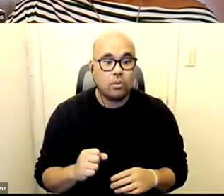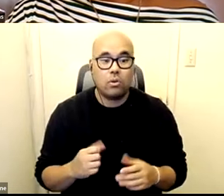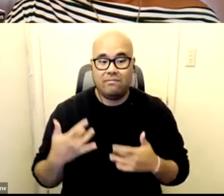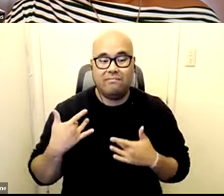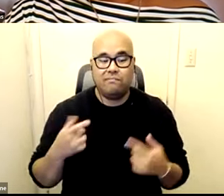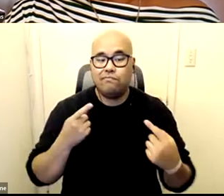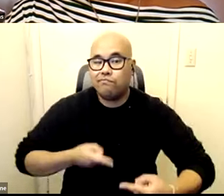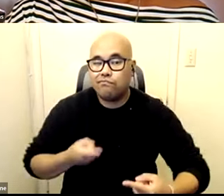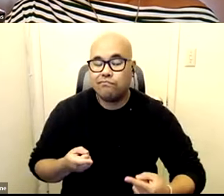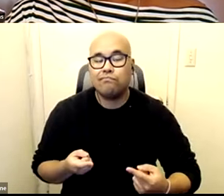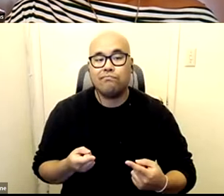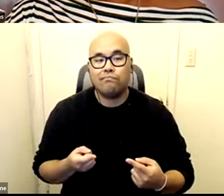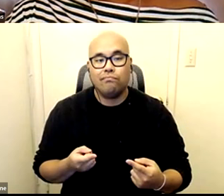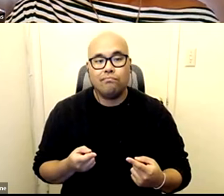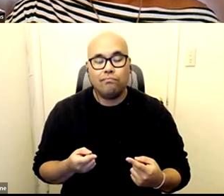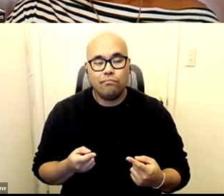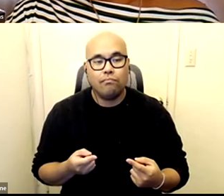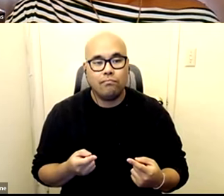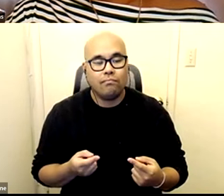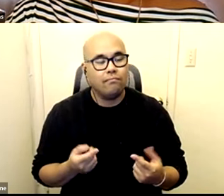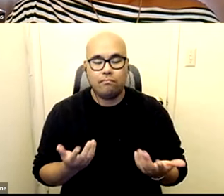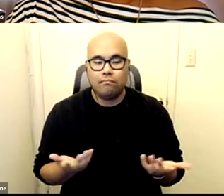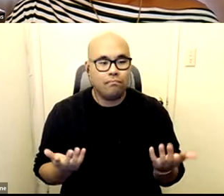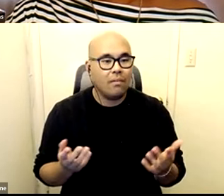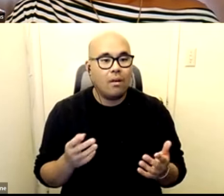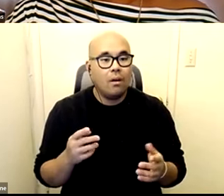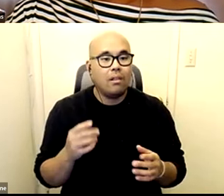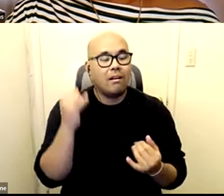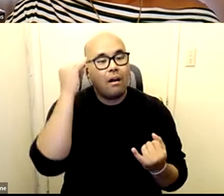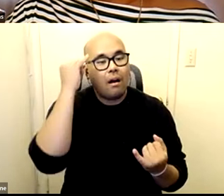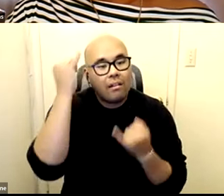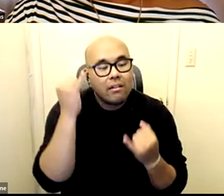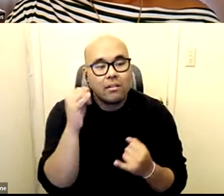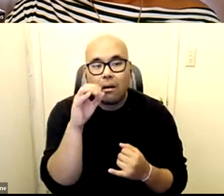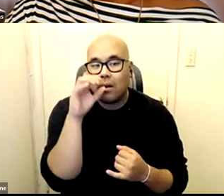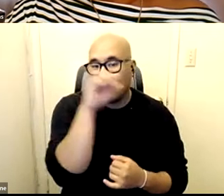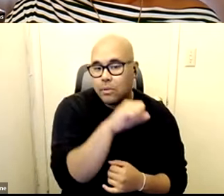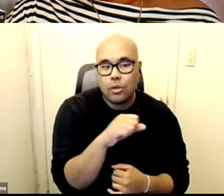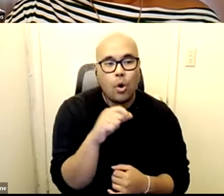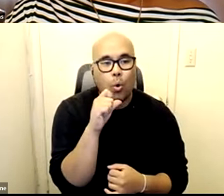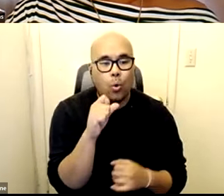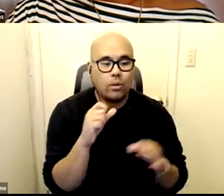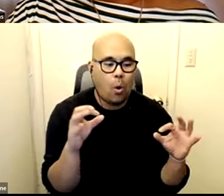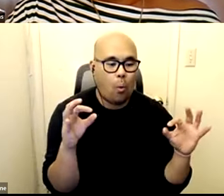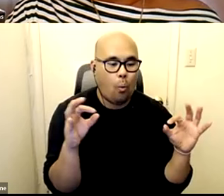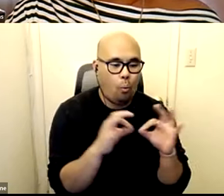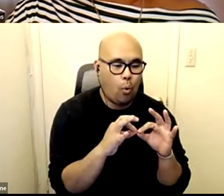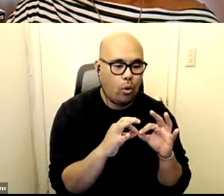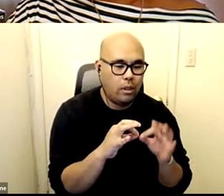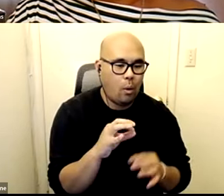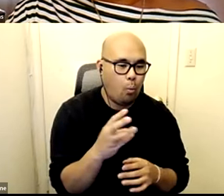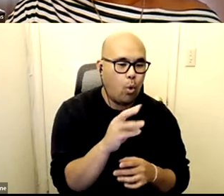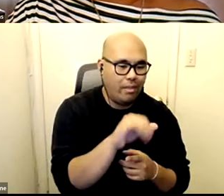is you know this is like ideas or assumptions about who's worthy or respectful enough